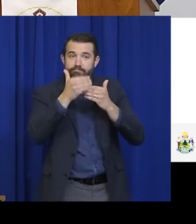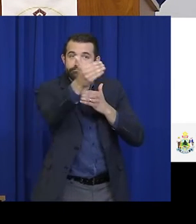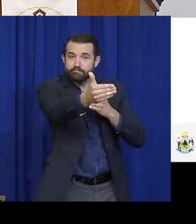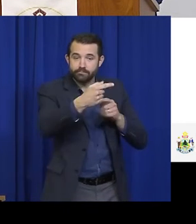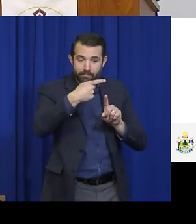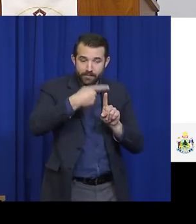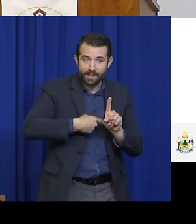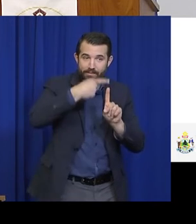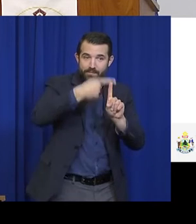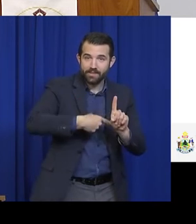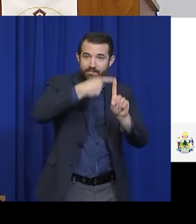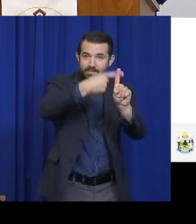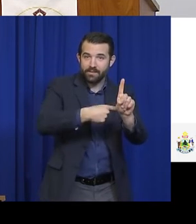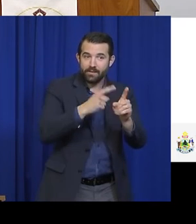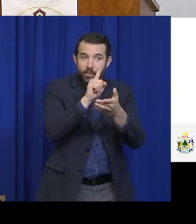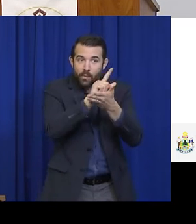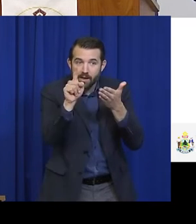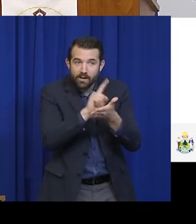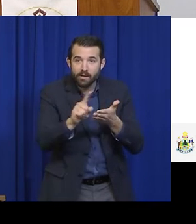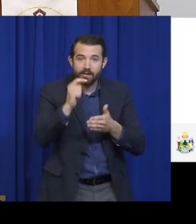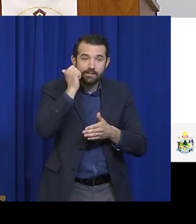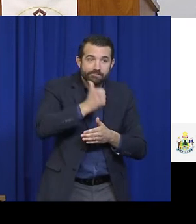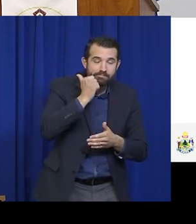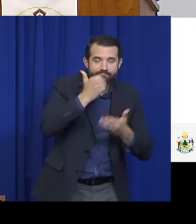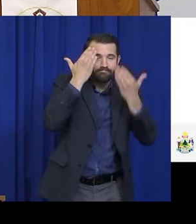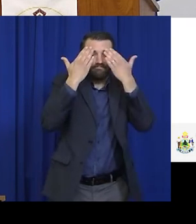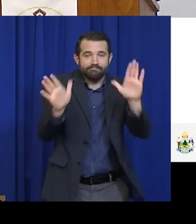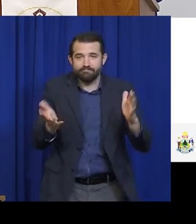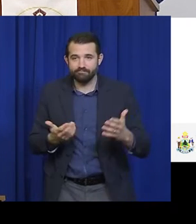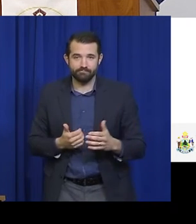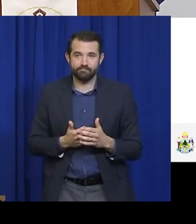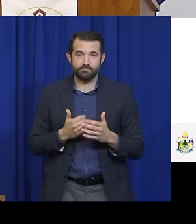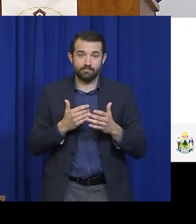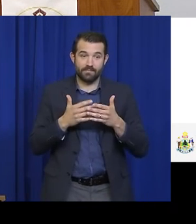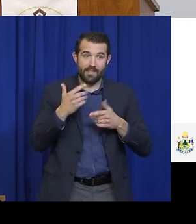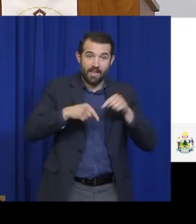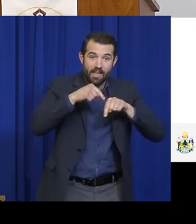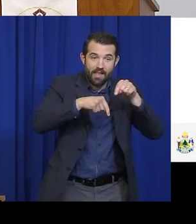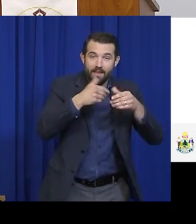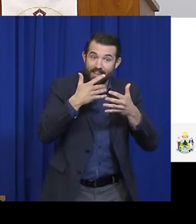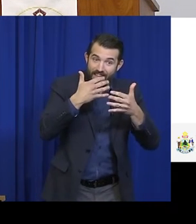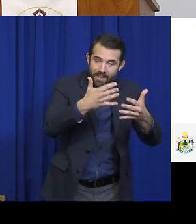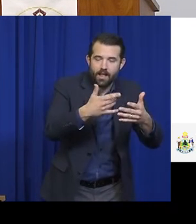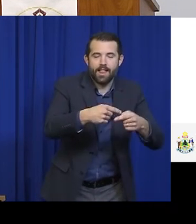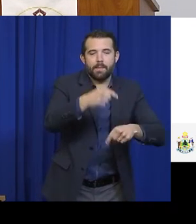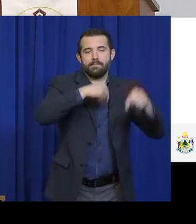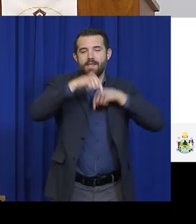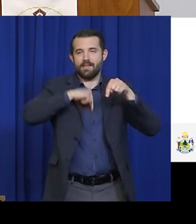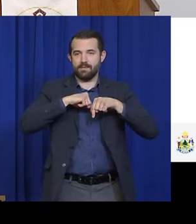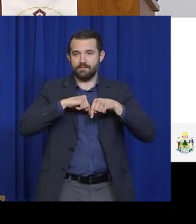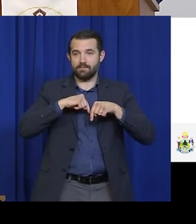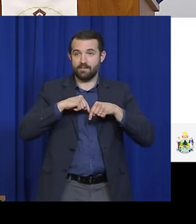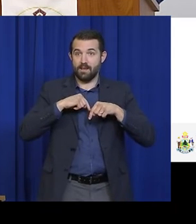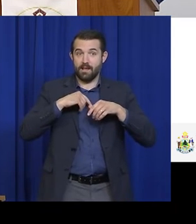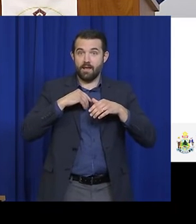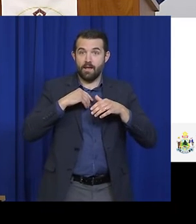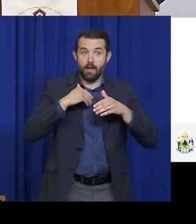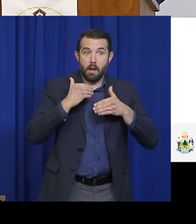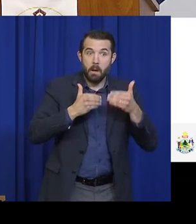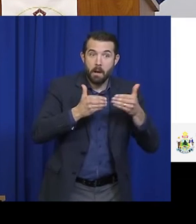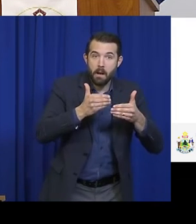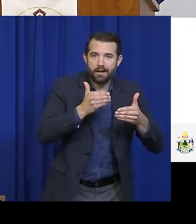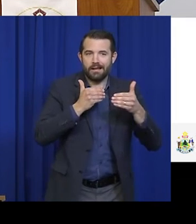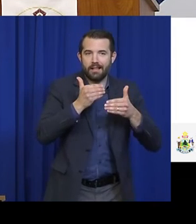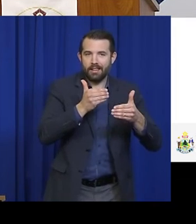months. We may well have to start and stop and start again or change in a heartbeat to meet whatever challenge